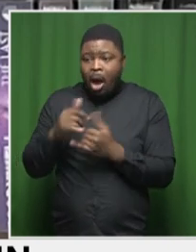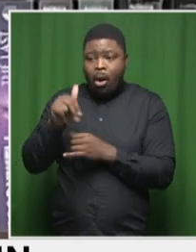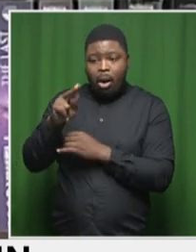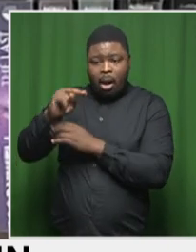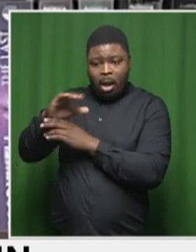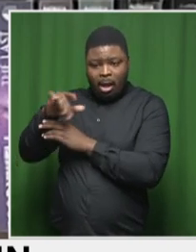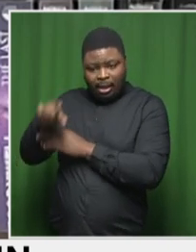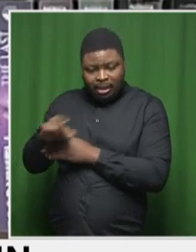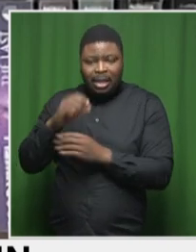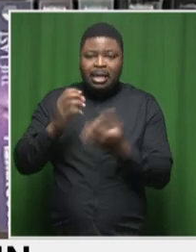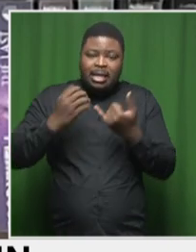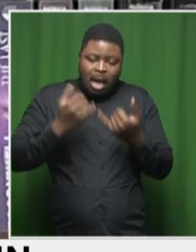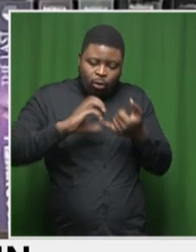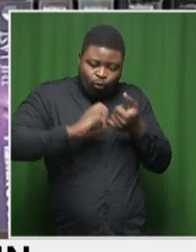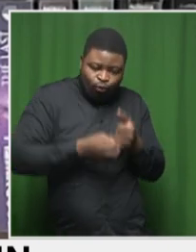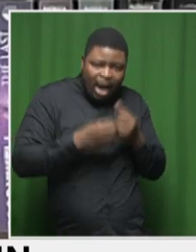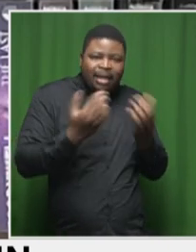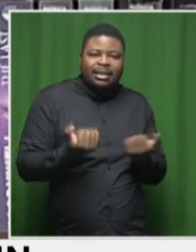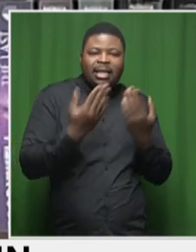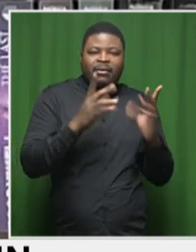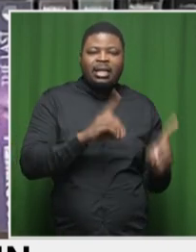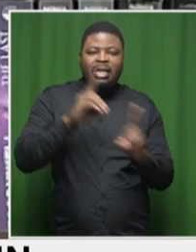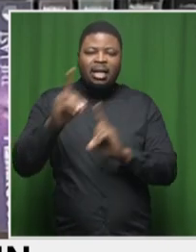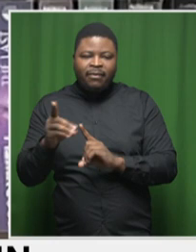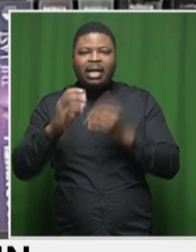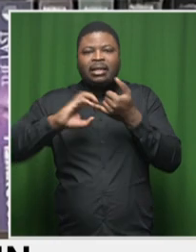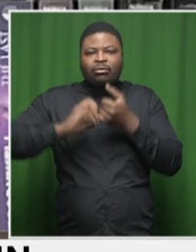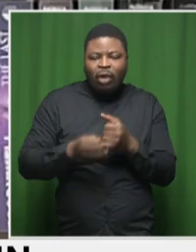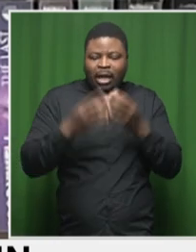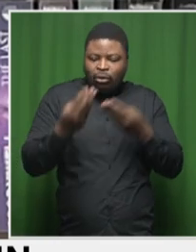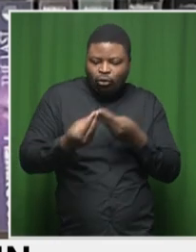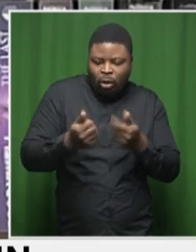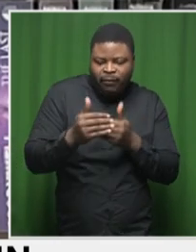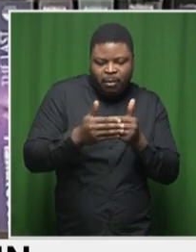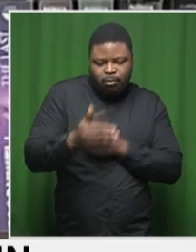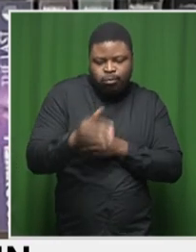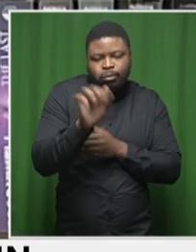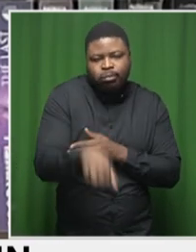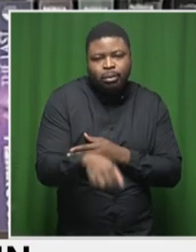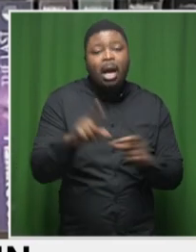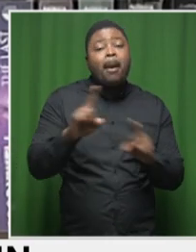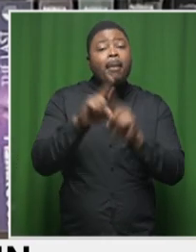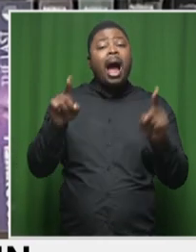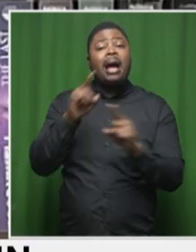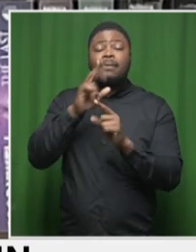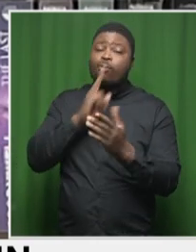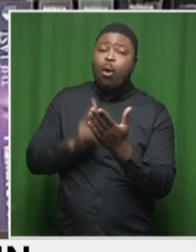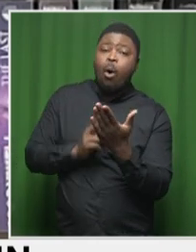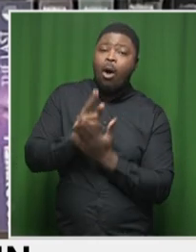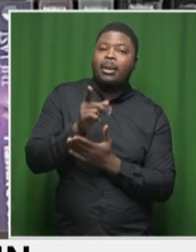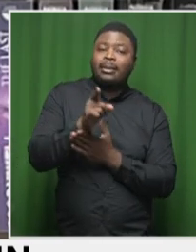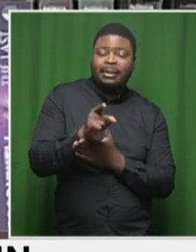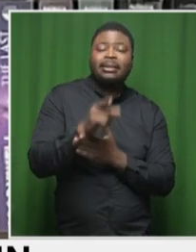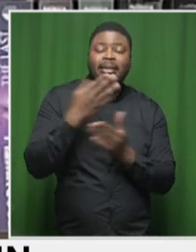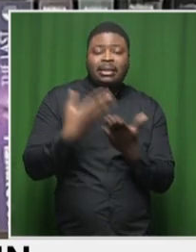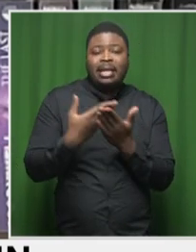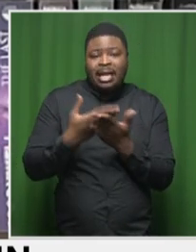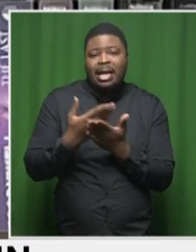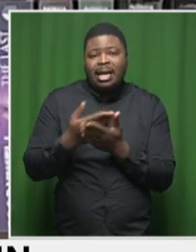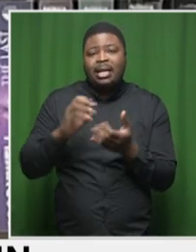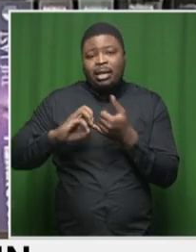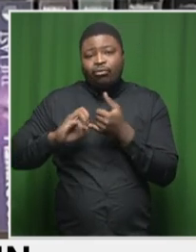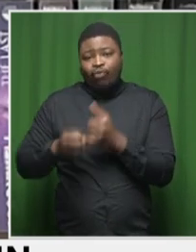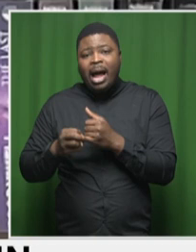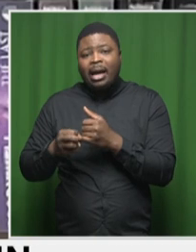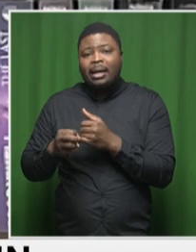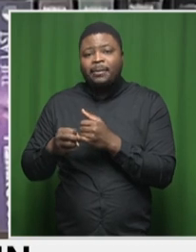address service delivery. But these things, in my opinion, are, in the broadest sense, superficial. It's, there are things